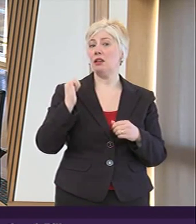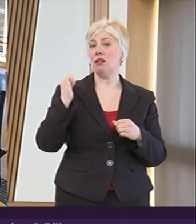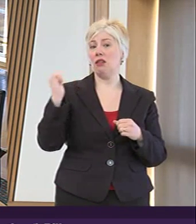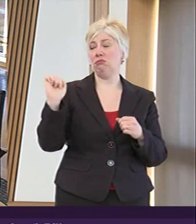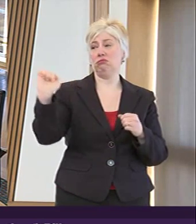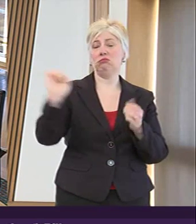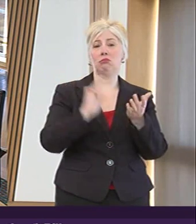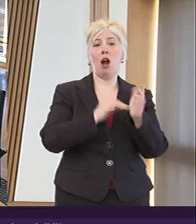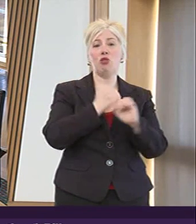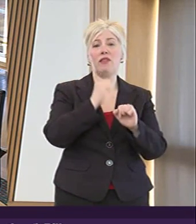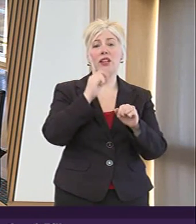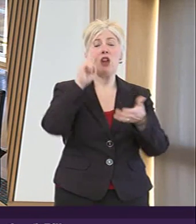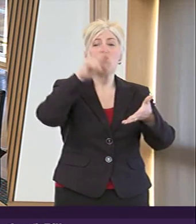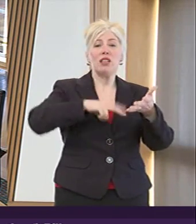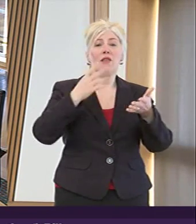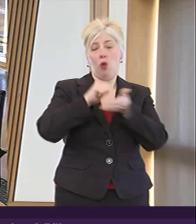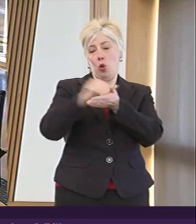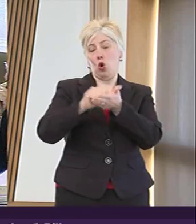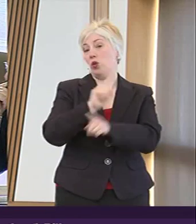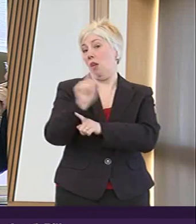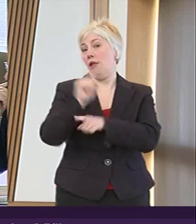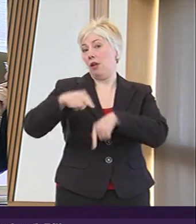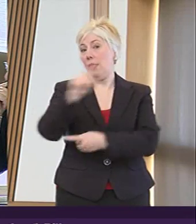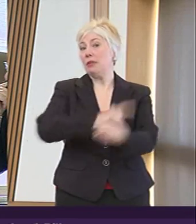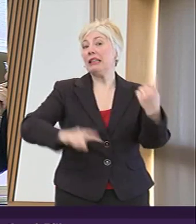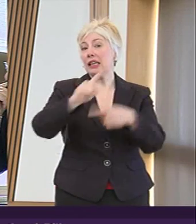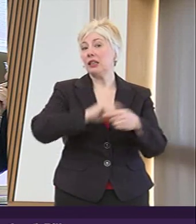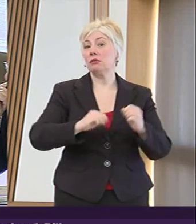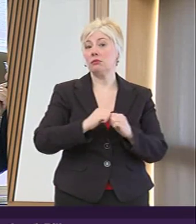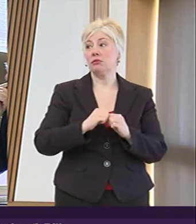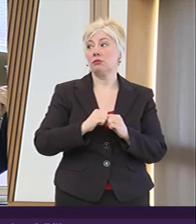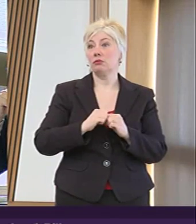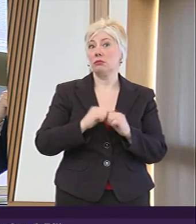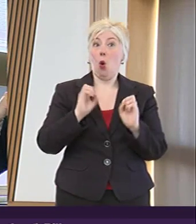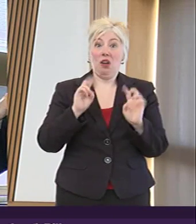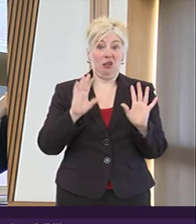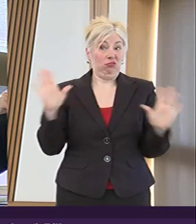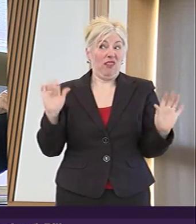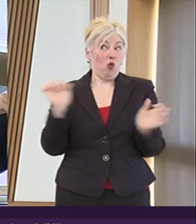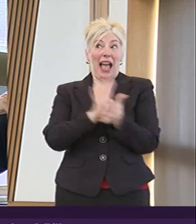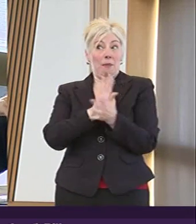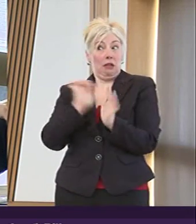I think on that basis we'll just leave it as it is if you're happy